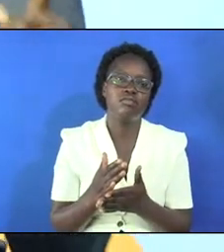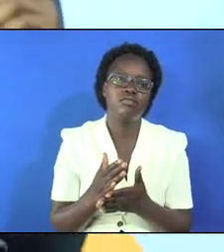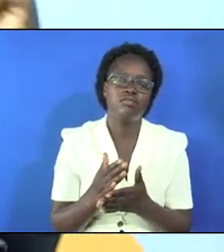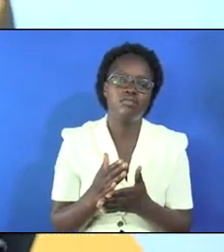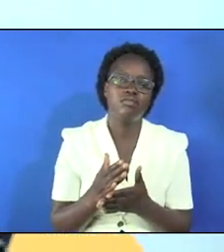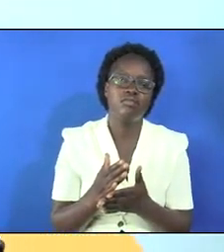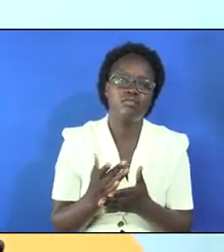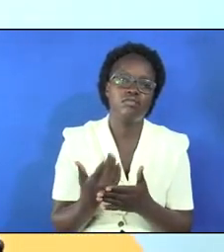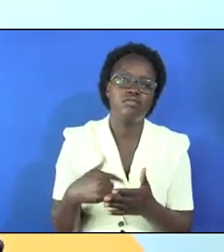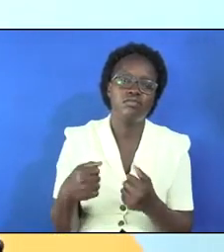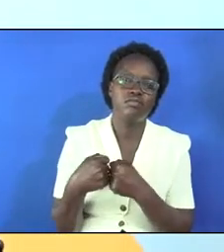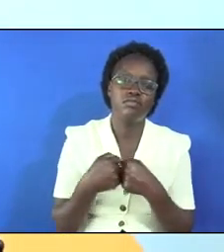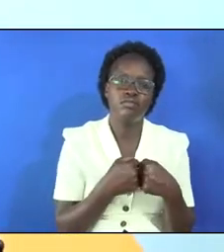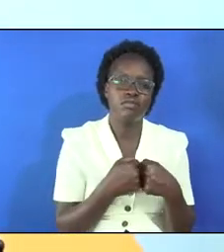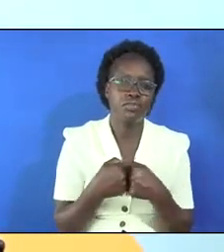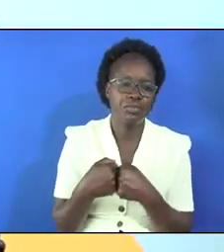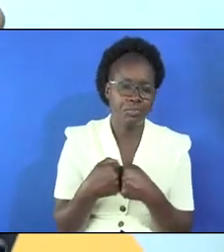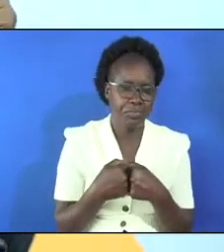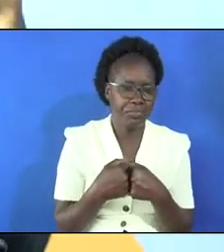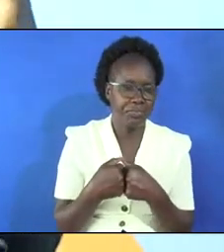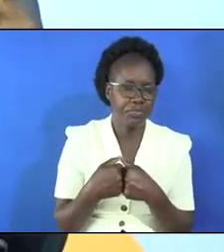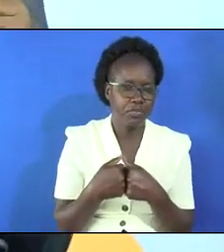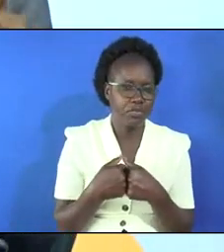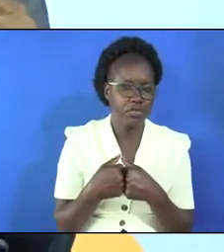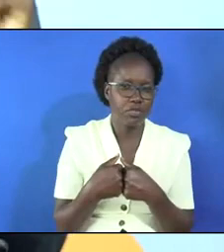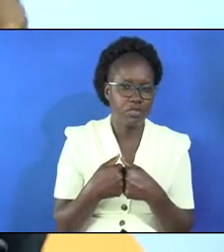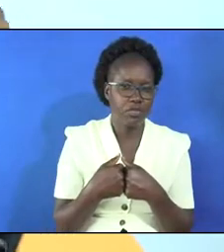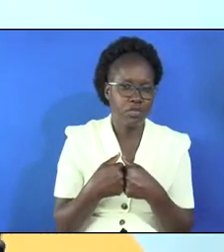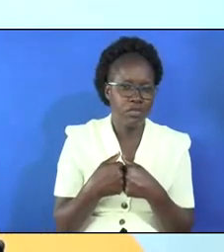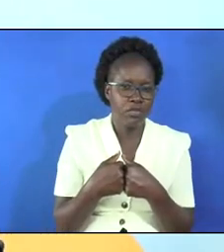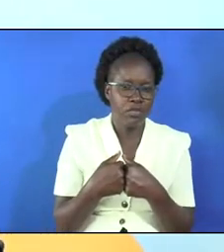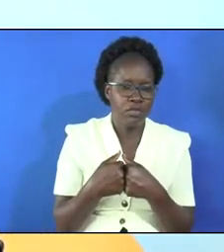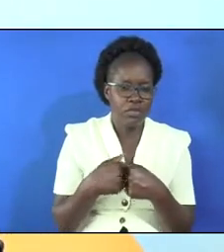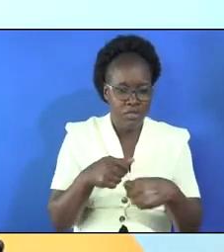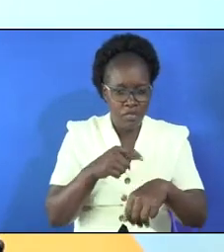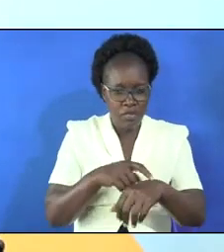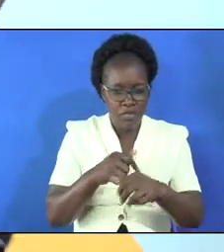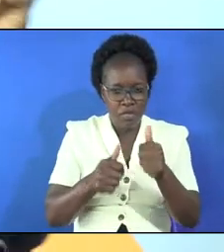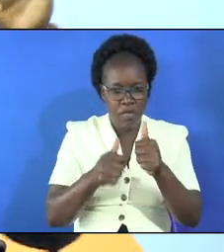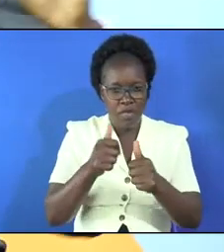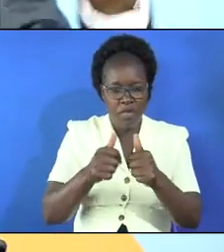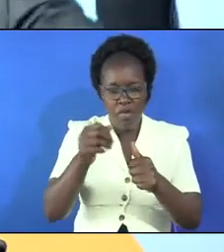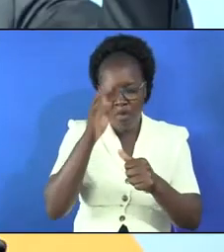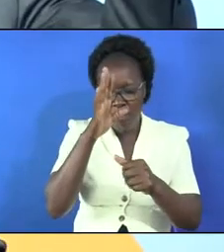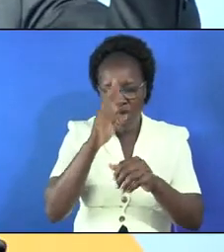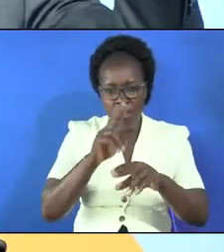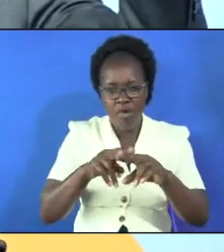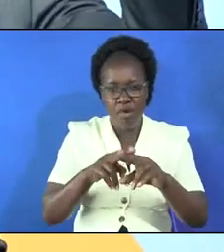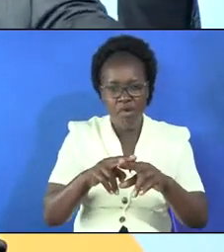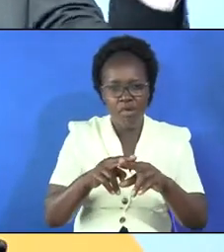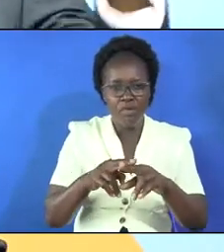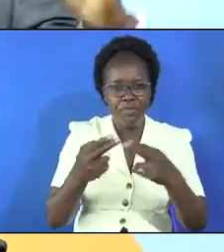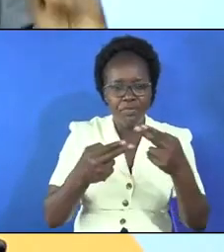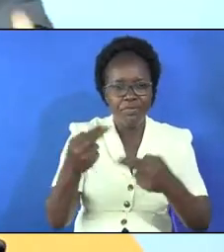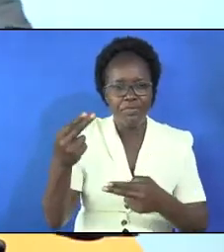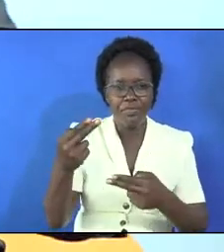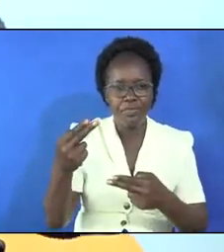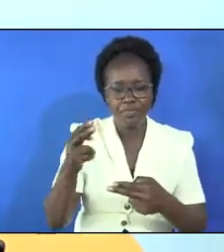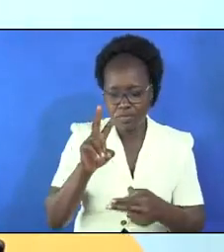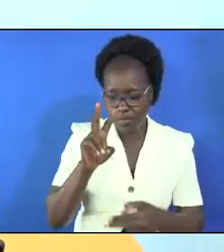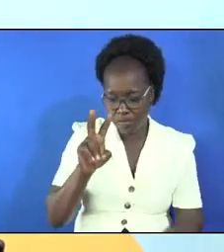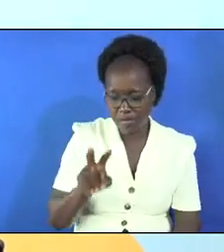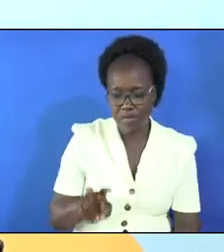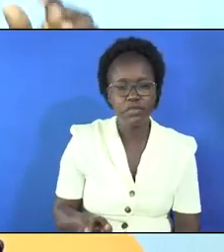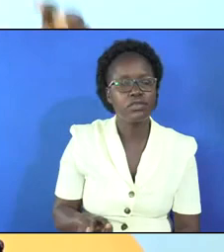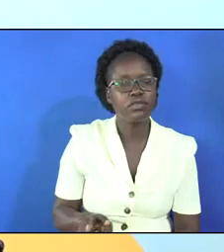that in our challenges that is the time in which god who sits high high stoops